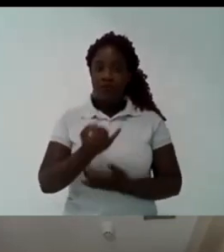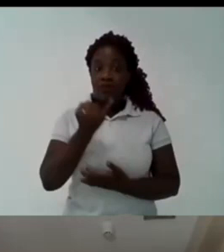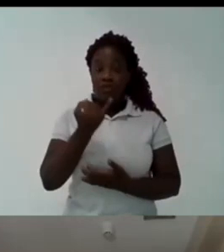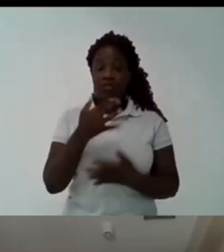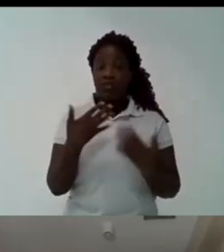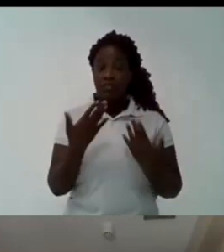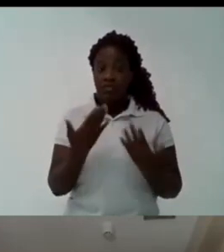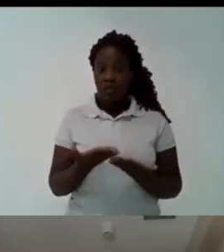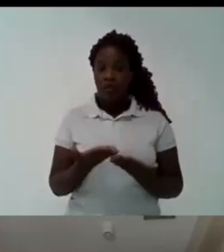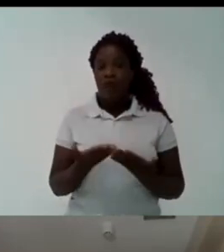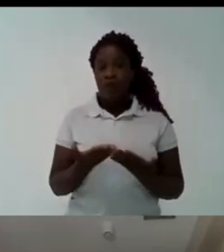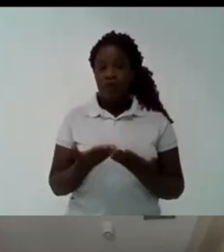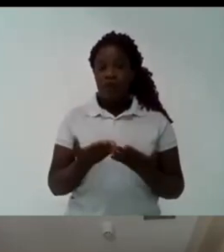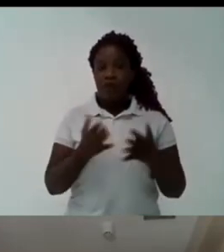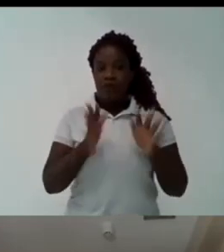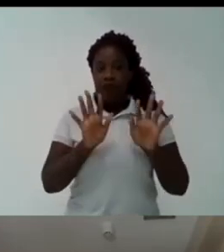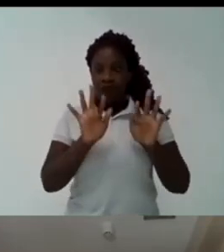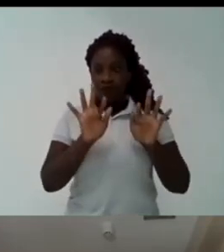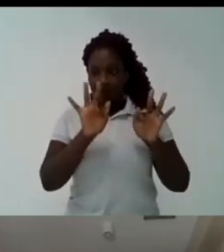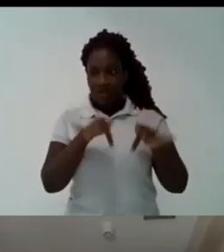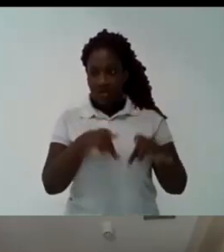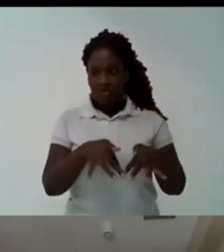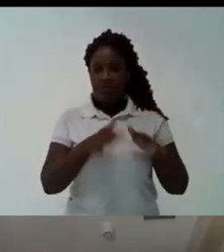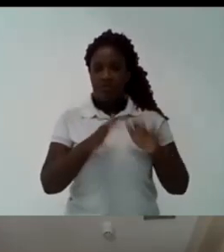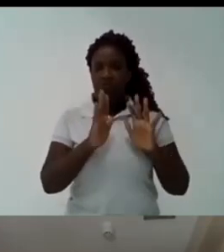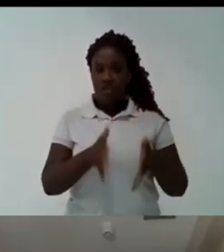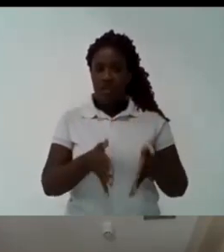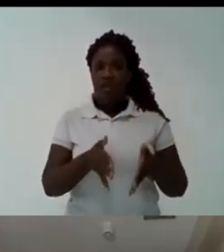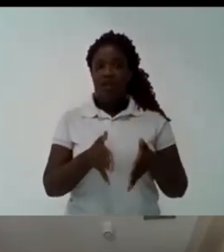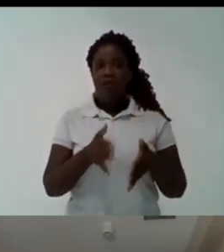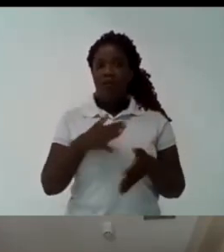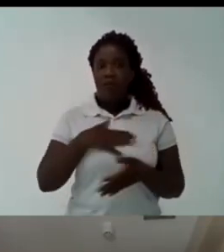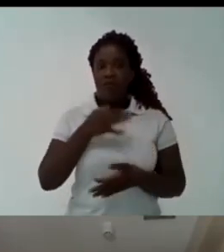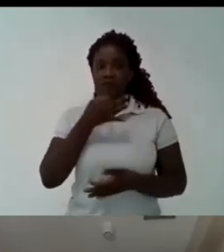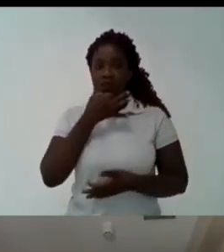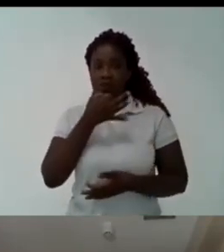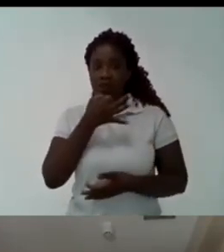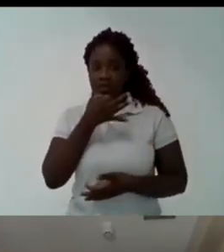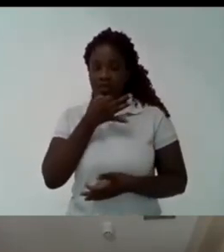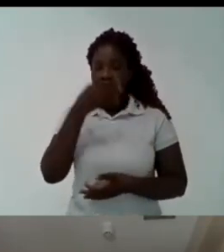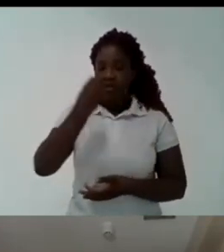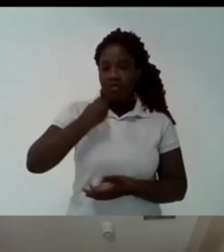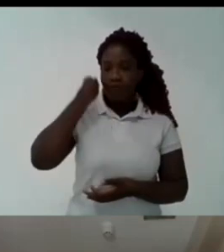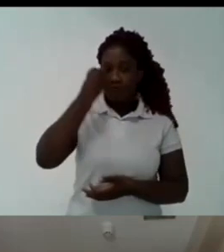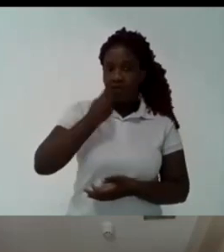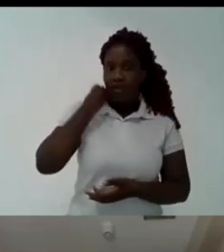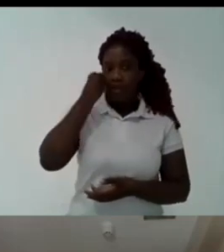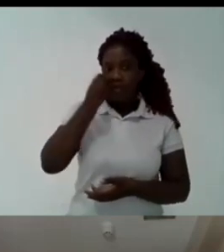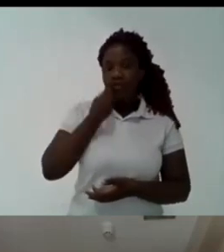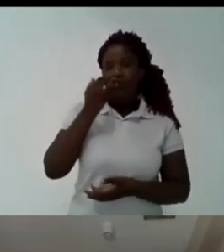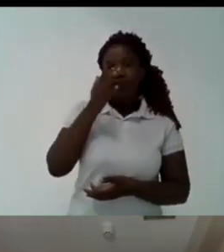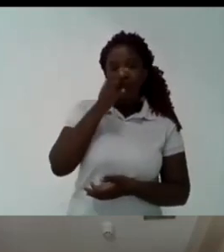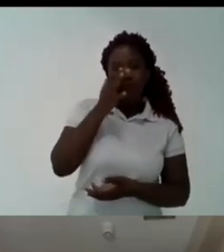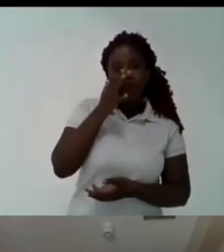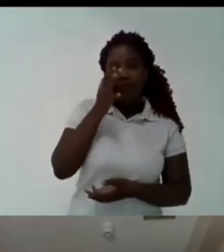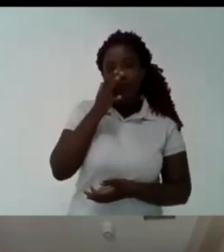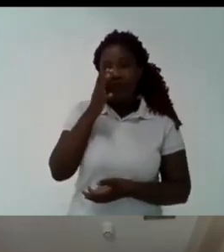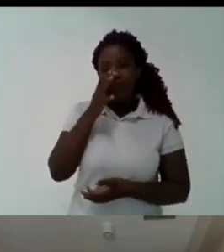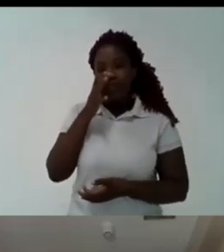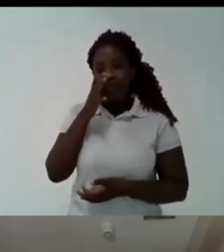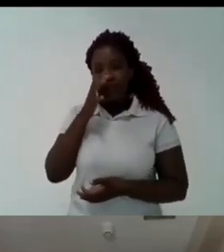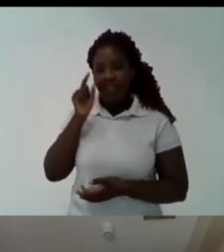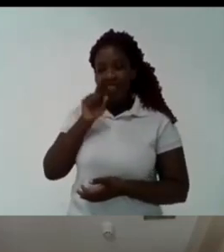there is no commitment to democracy if you do not highlight these issues that are going on in brazil so